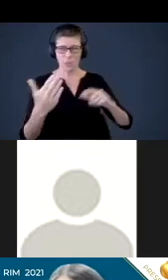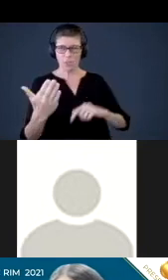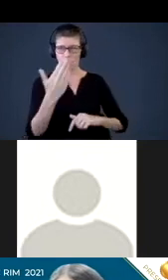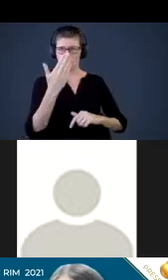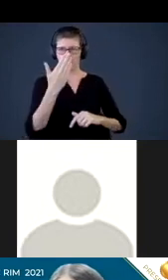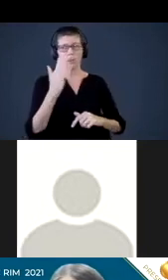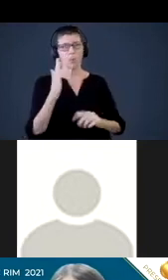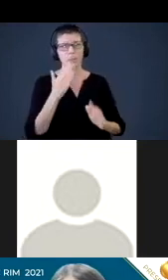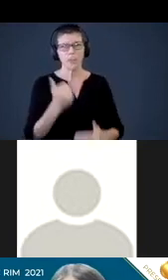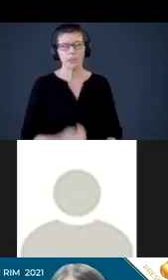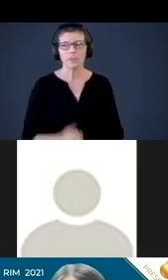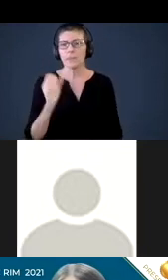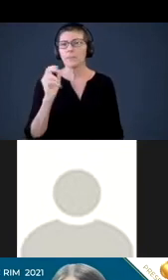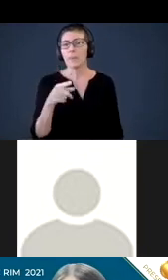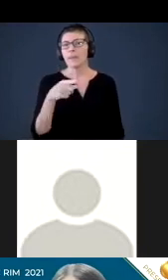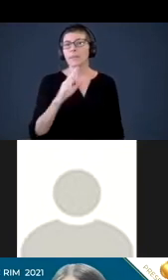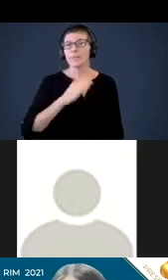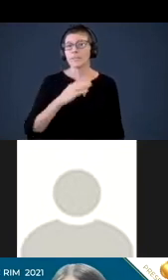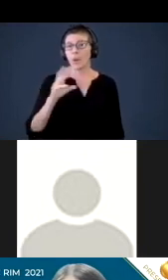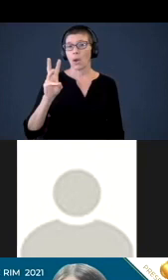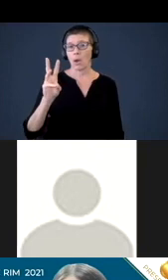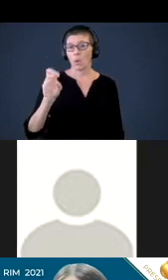Okay, so this is our website folks.